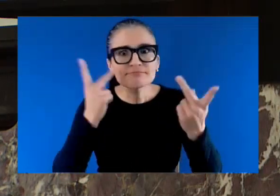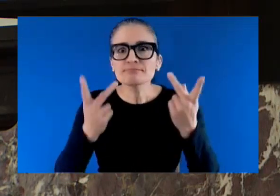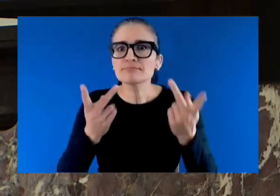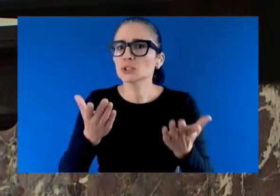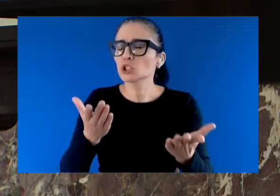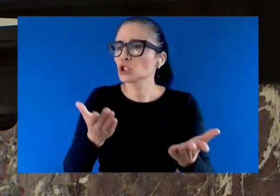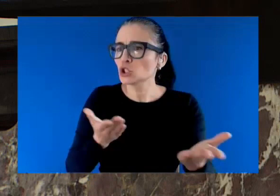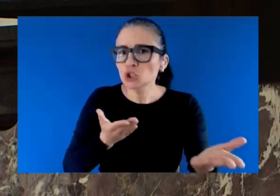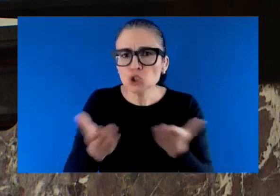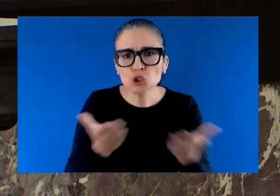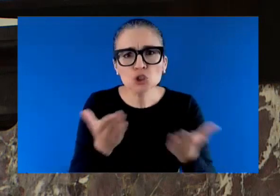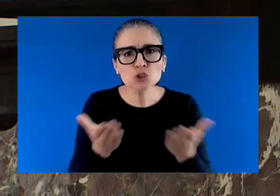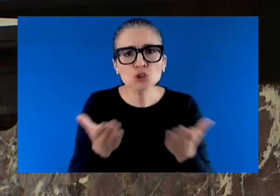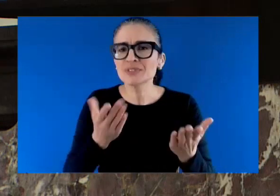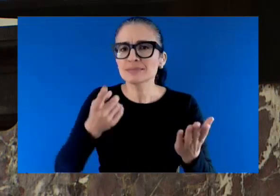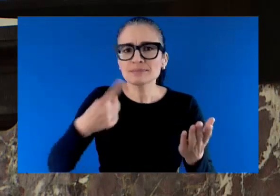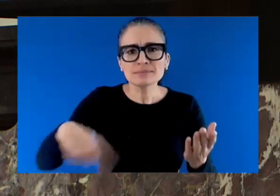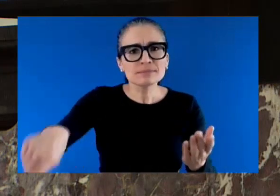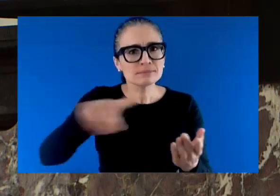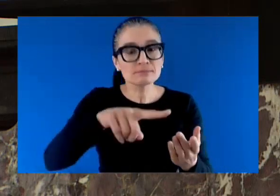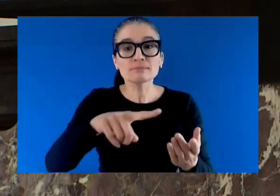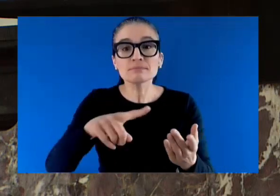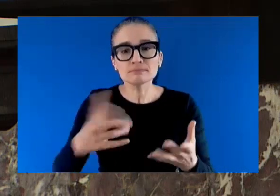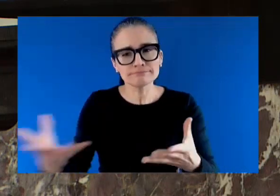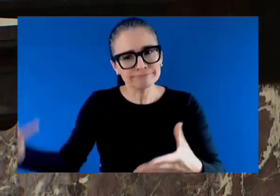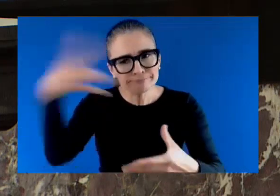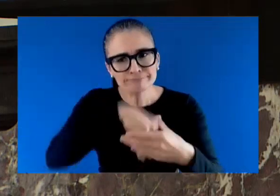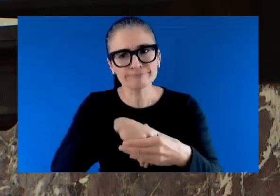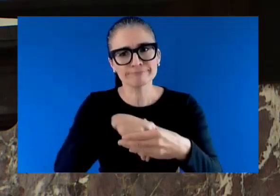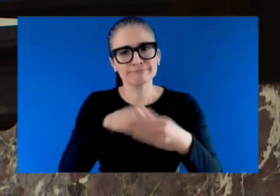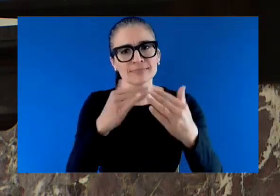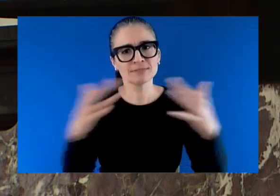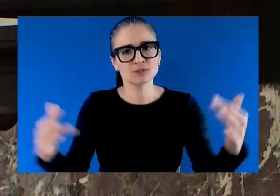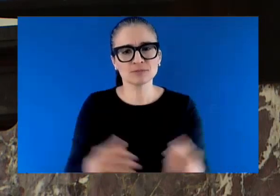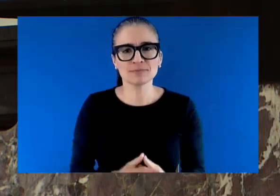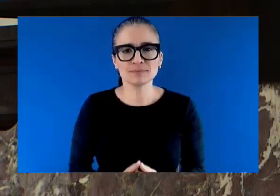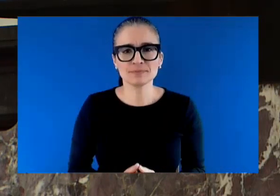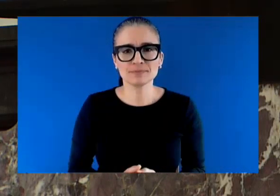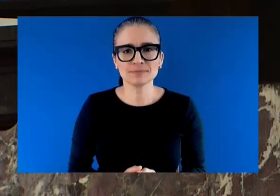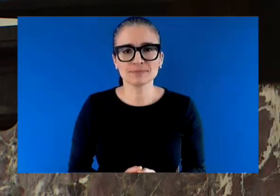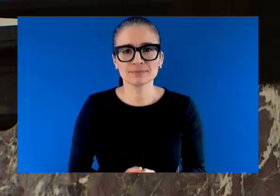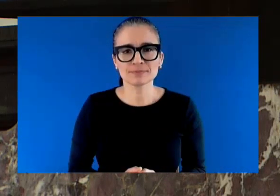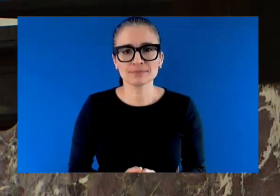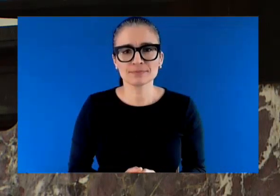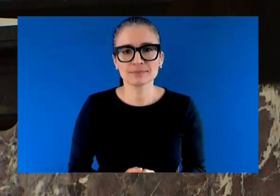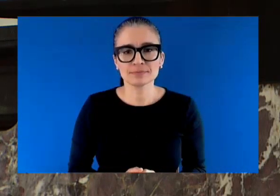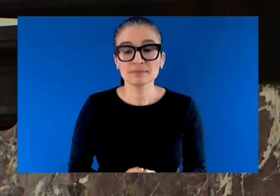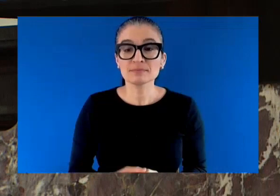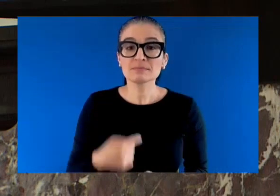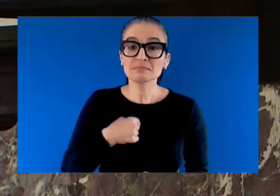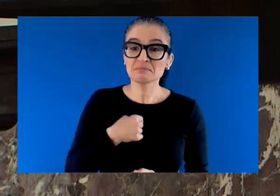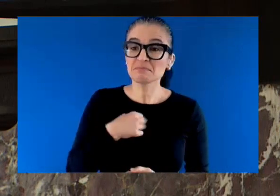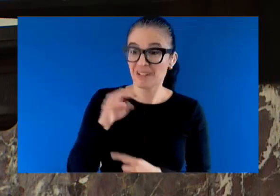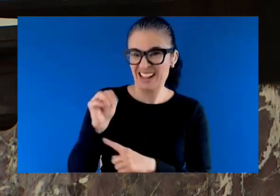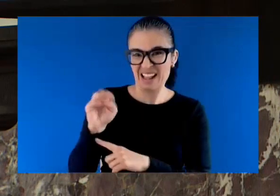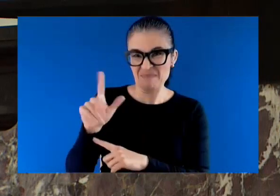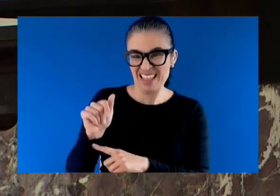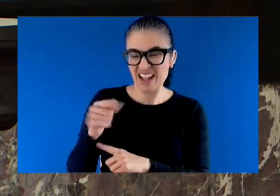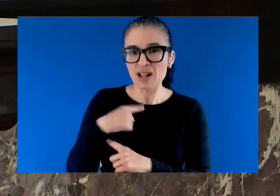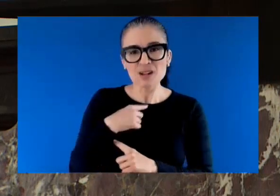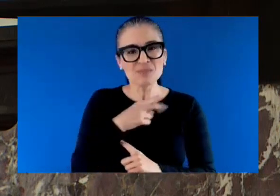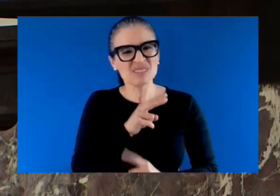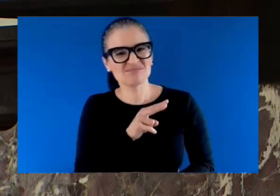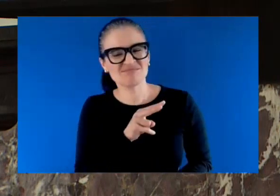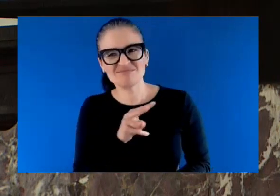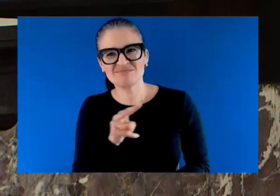experience proves quite the contrary. As MLAI witnessed how often Chinese-Canadian have taken on the leadership role in fundraising for many